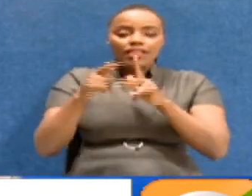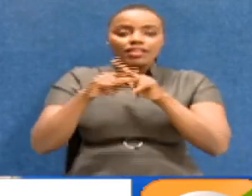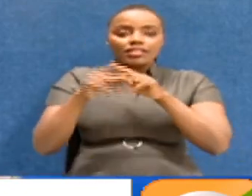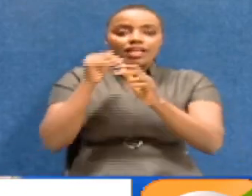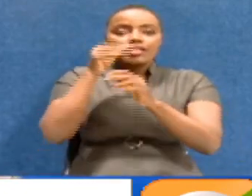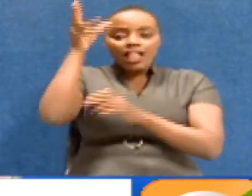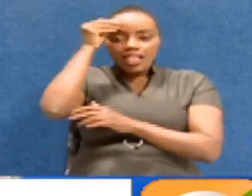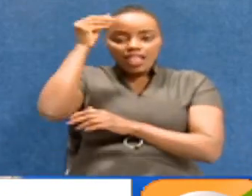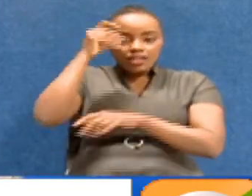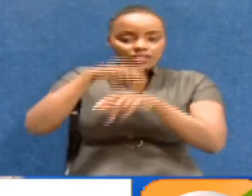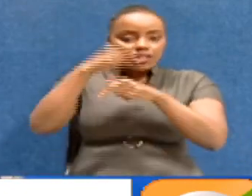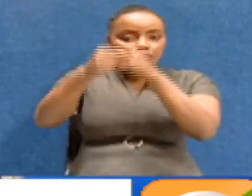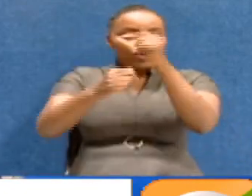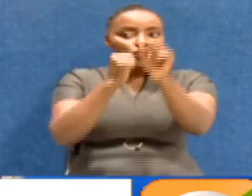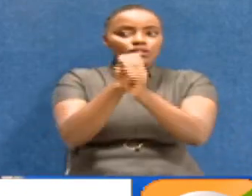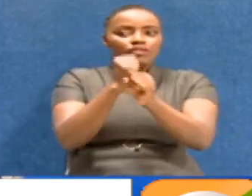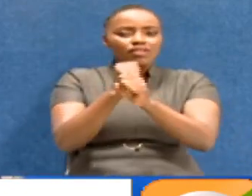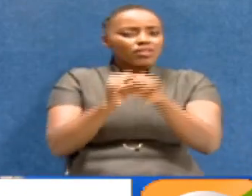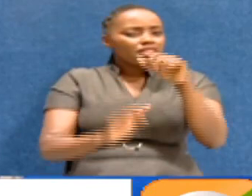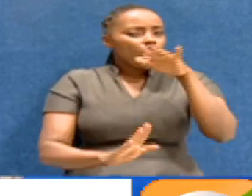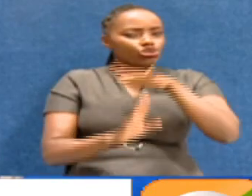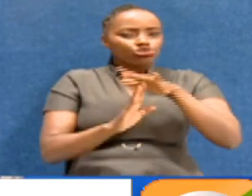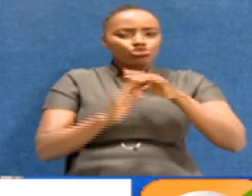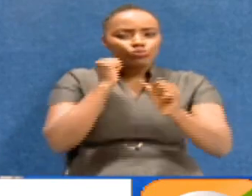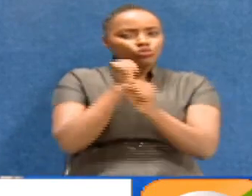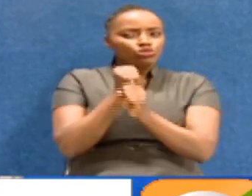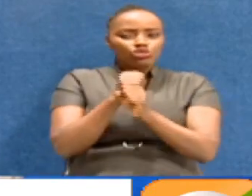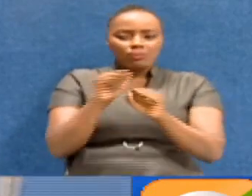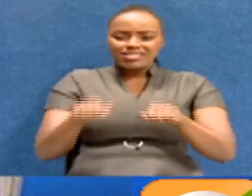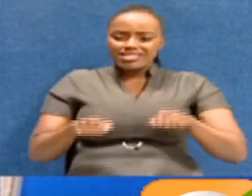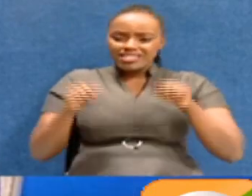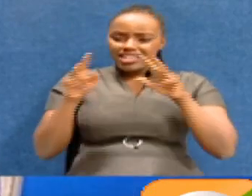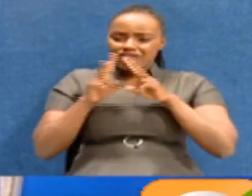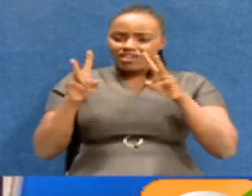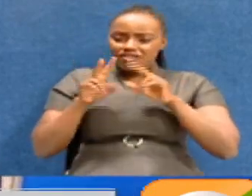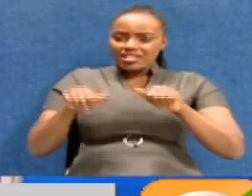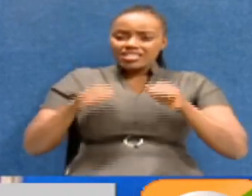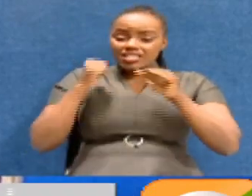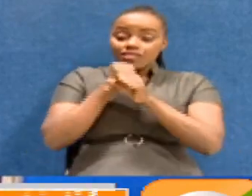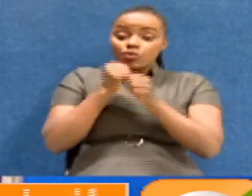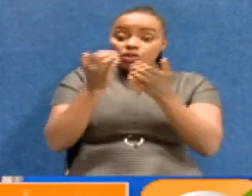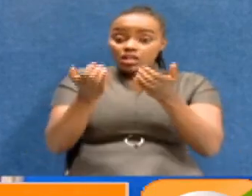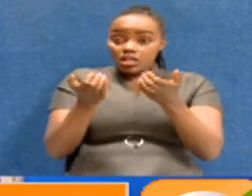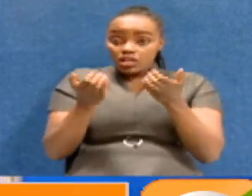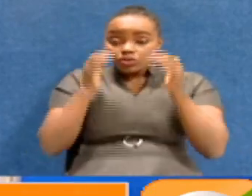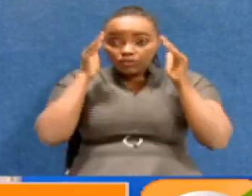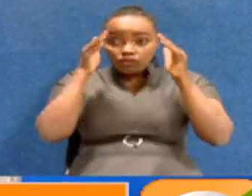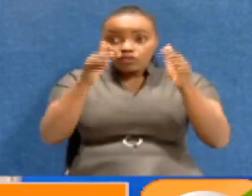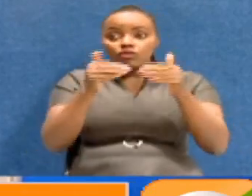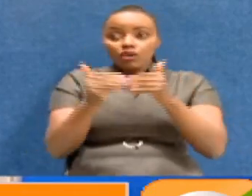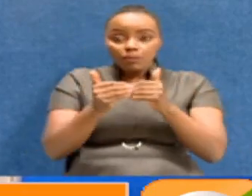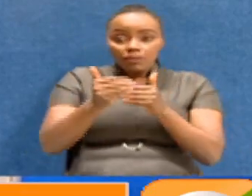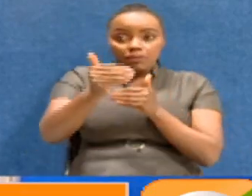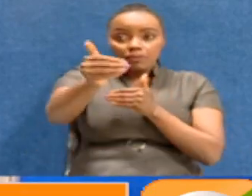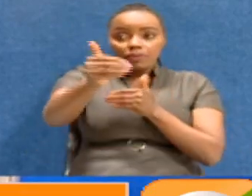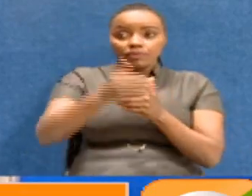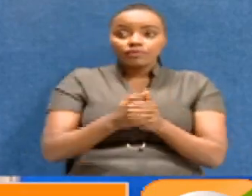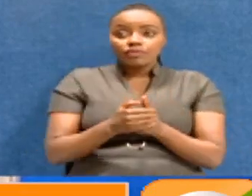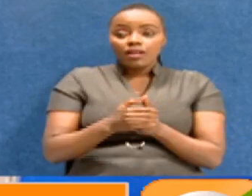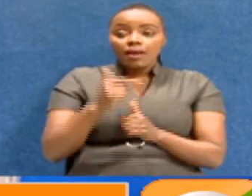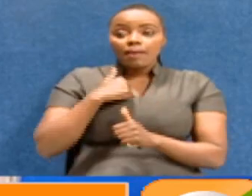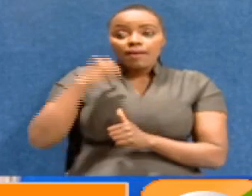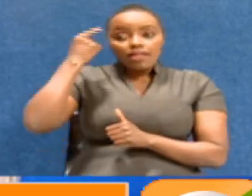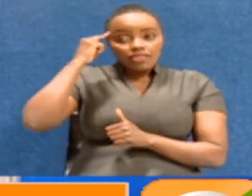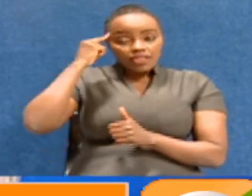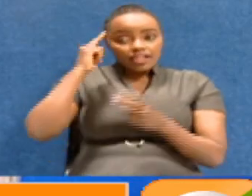job and the ability to see the senior jobs. So, I think that we need to look at that going forward. I also